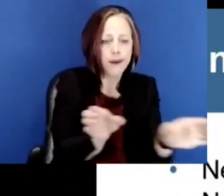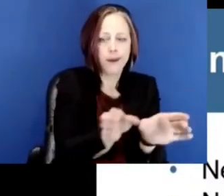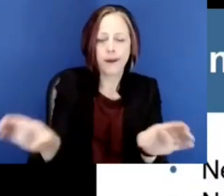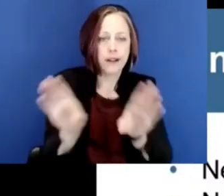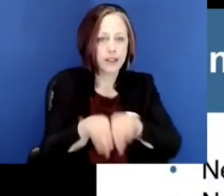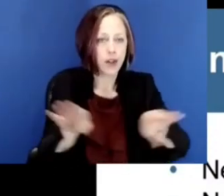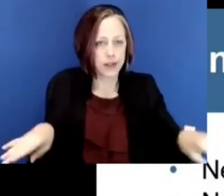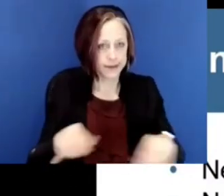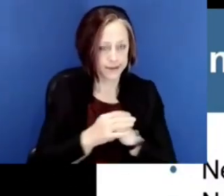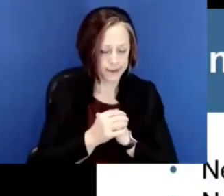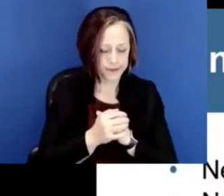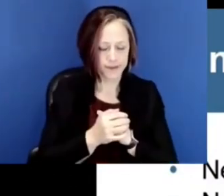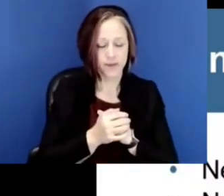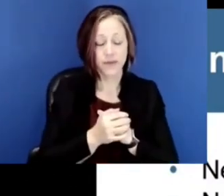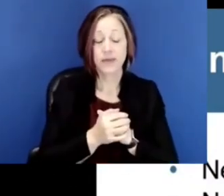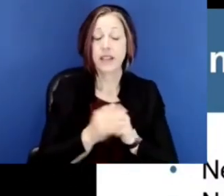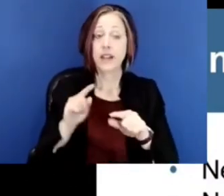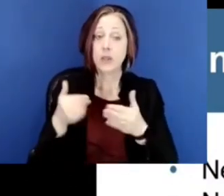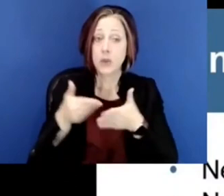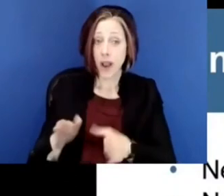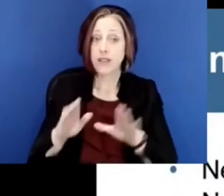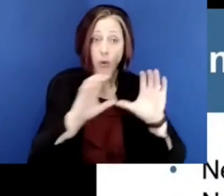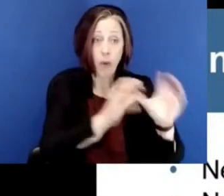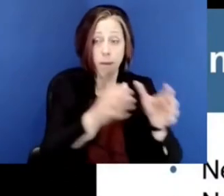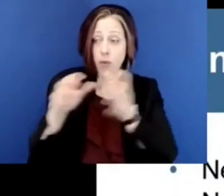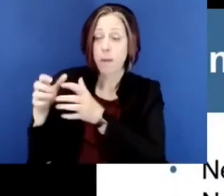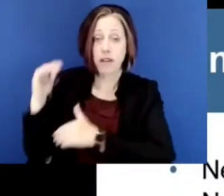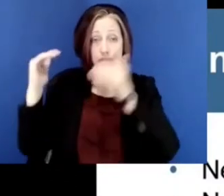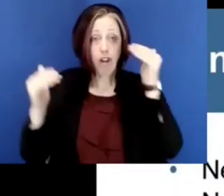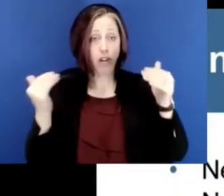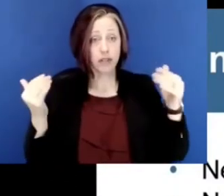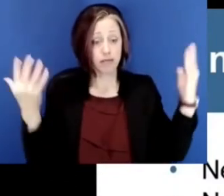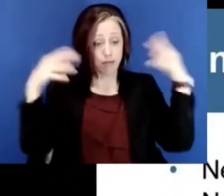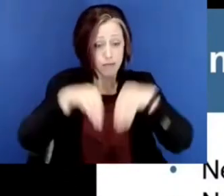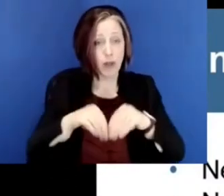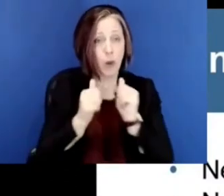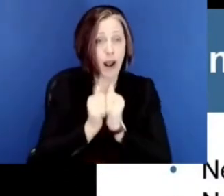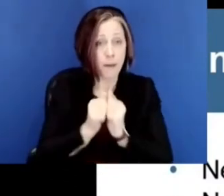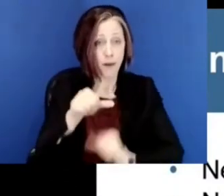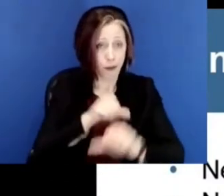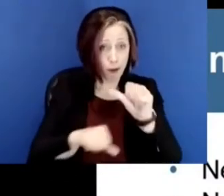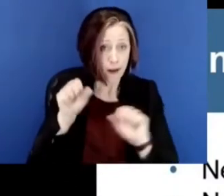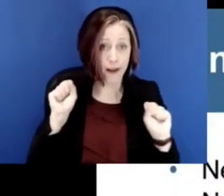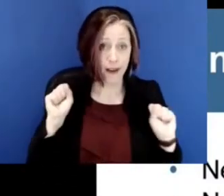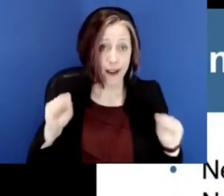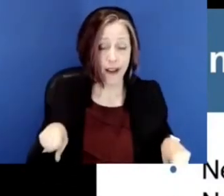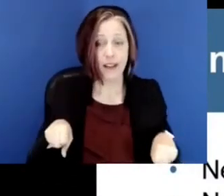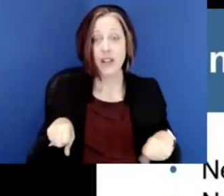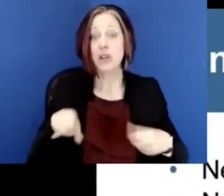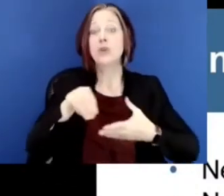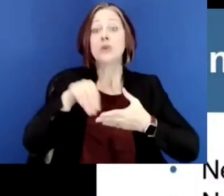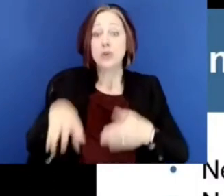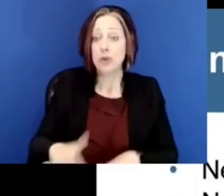children or schools. New ways to group students and adults to be in strong relationship with each other.